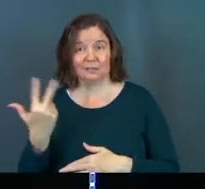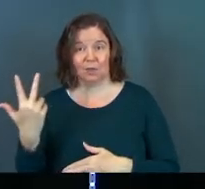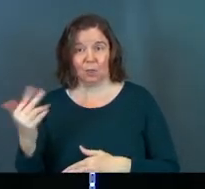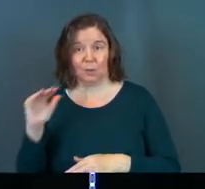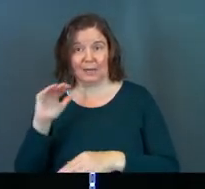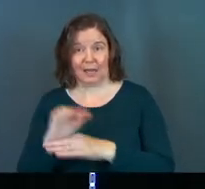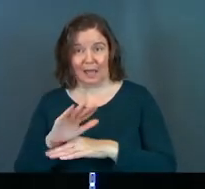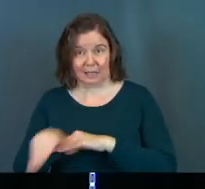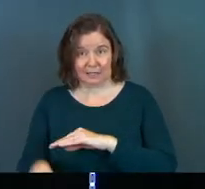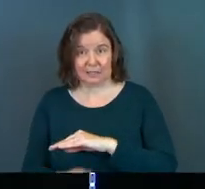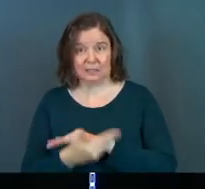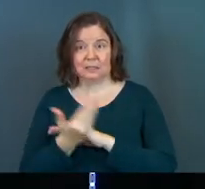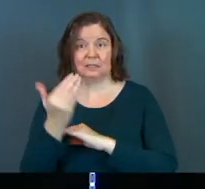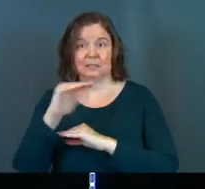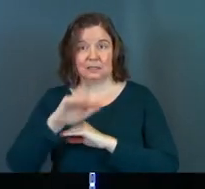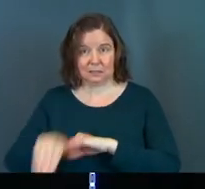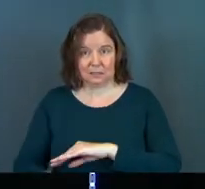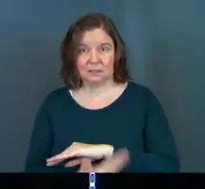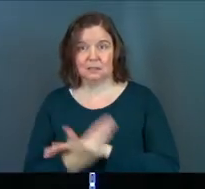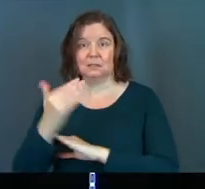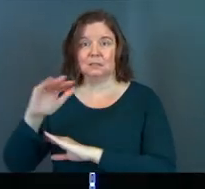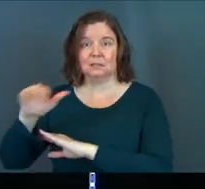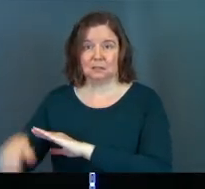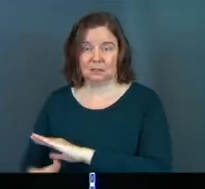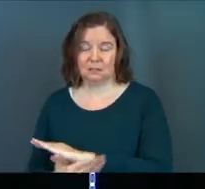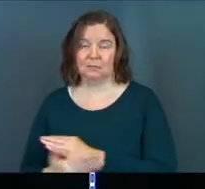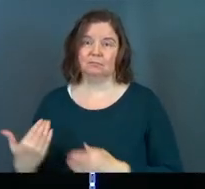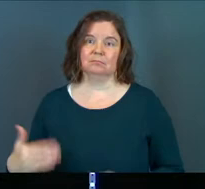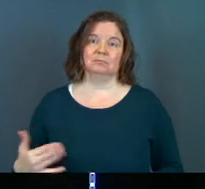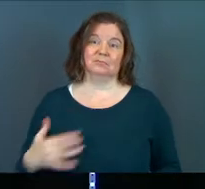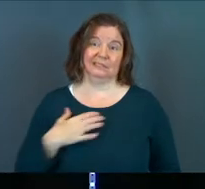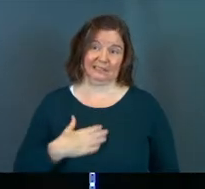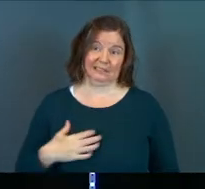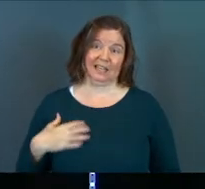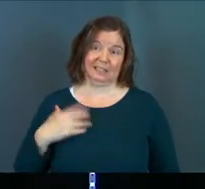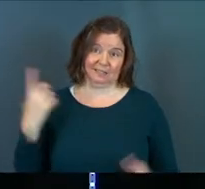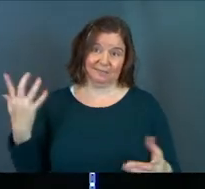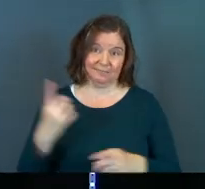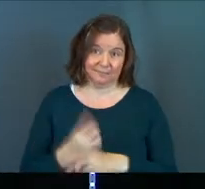and three nights, okay? Pretty disgusting.